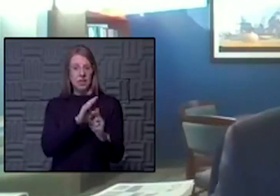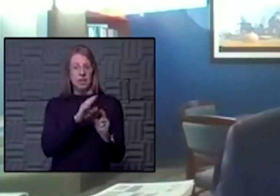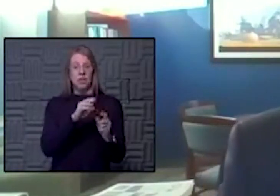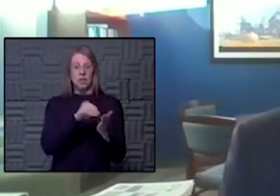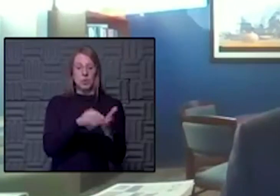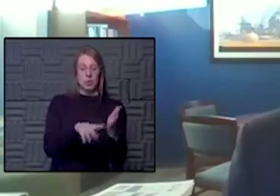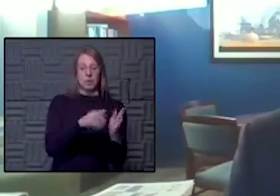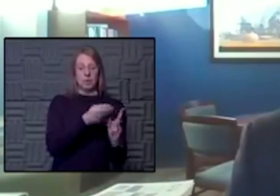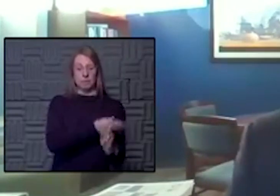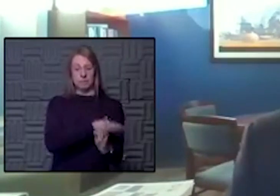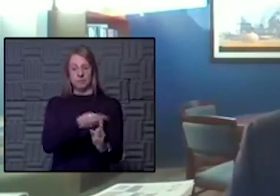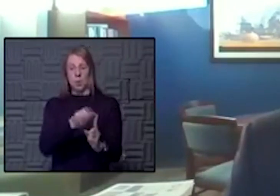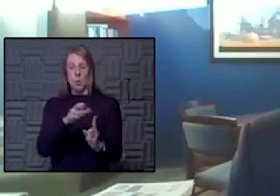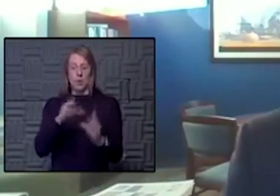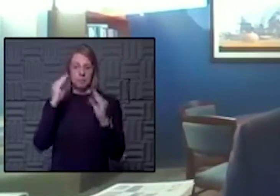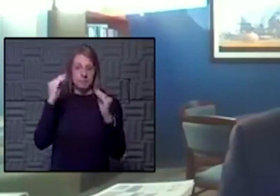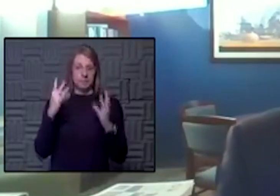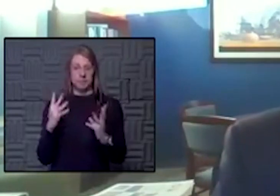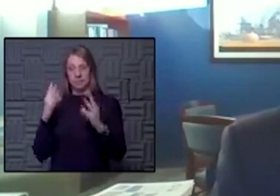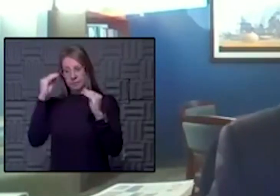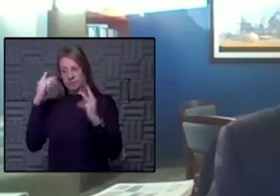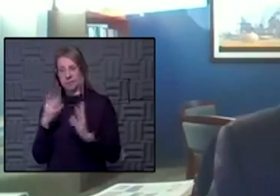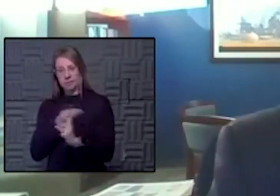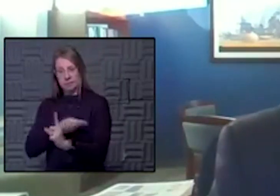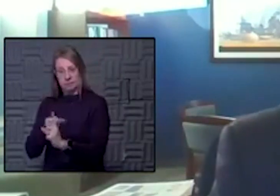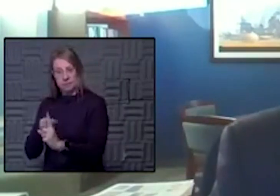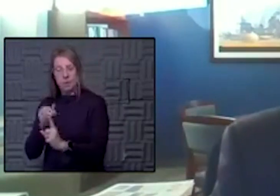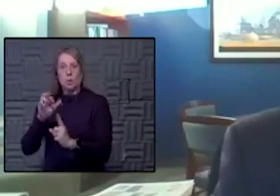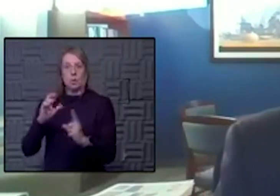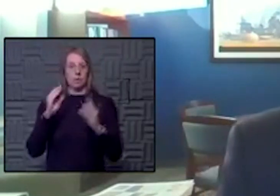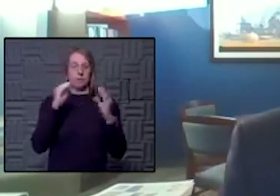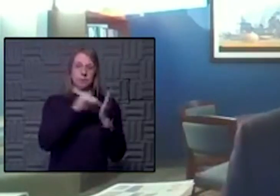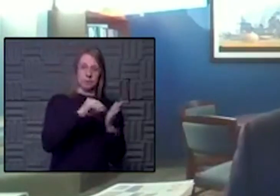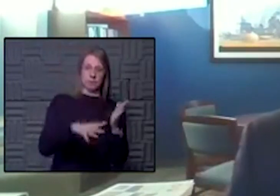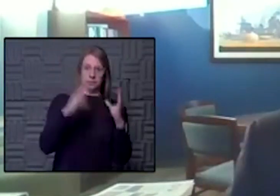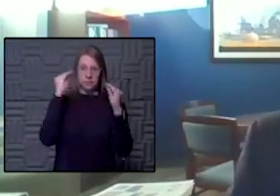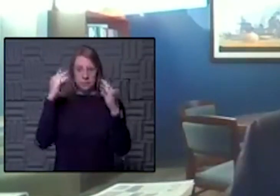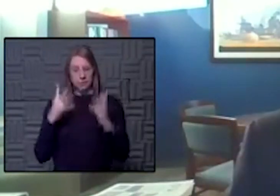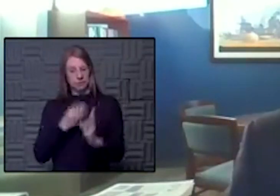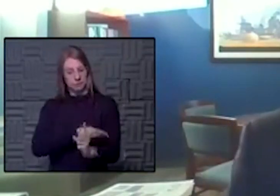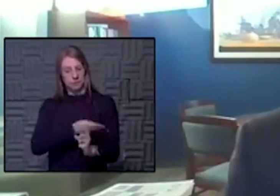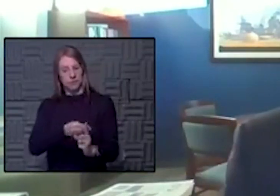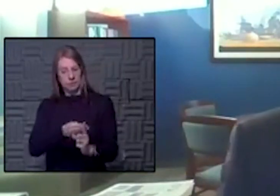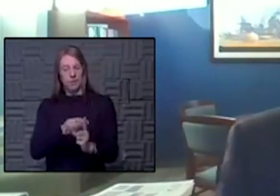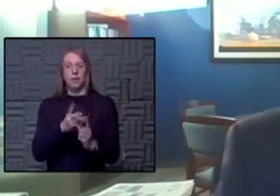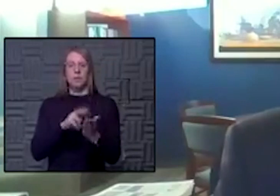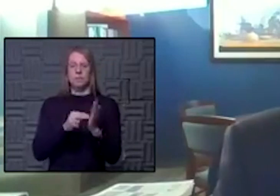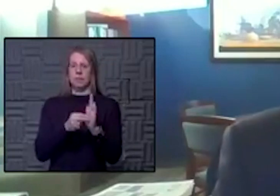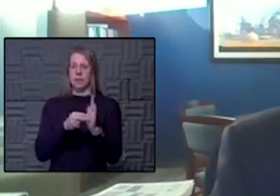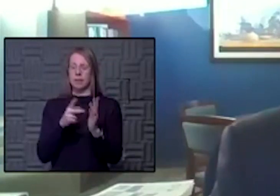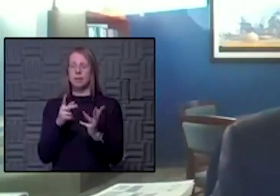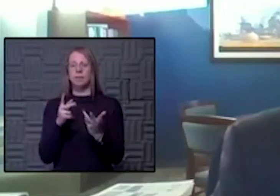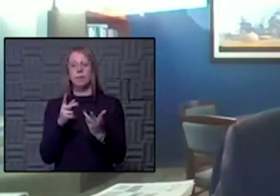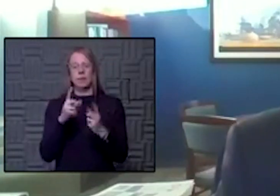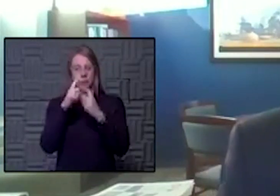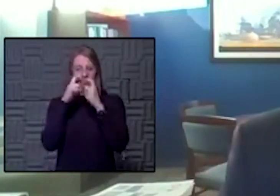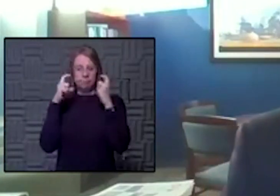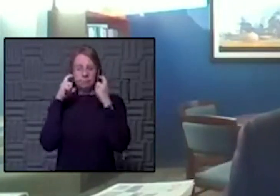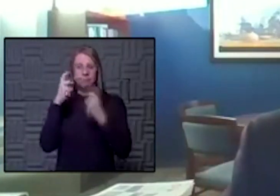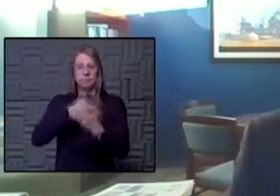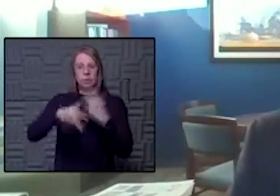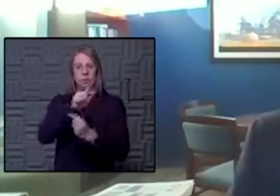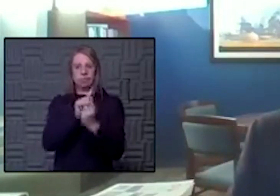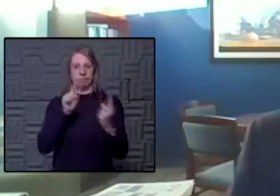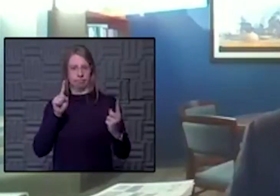to faculty, faculty to student transmission. So, you know, the public health measures and the social distancing and the face mask use obviously